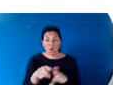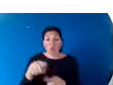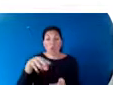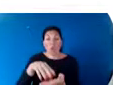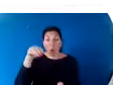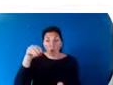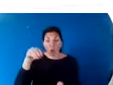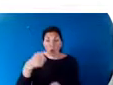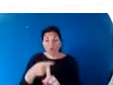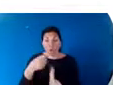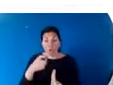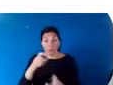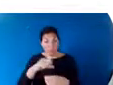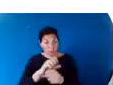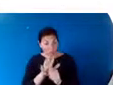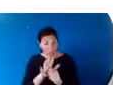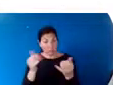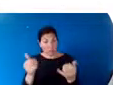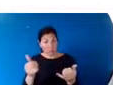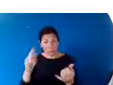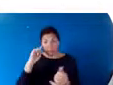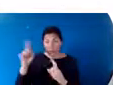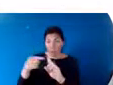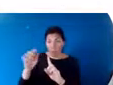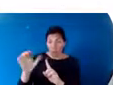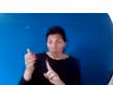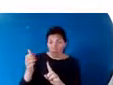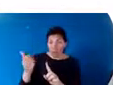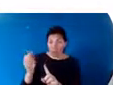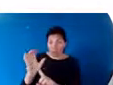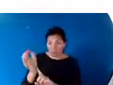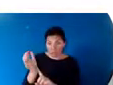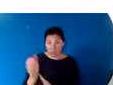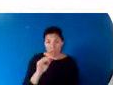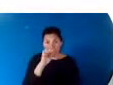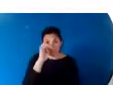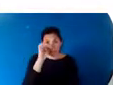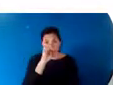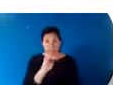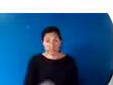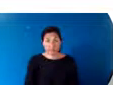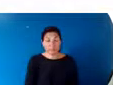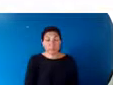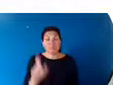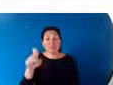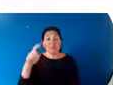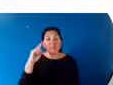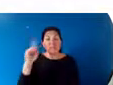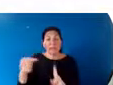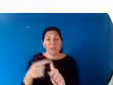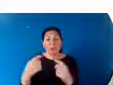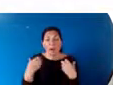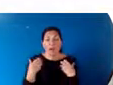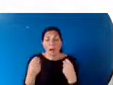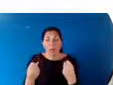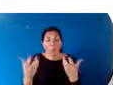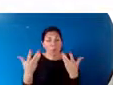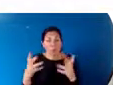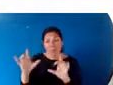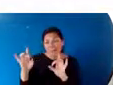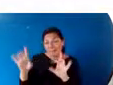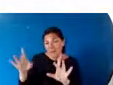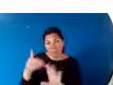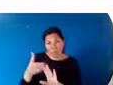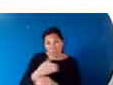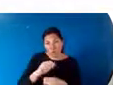conditions. So how do we think about health? Well, we need to start thinking that health. Health was already terrible in this country before